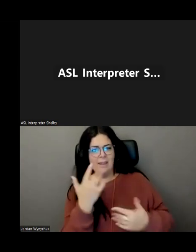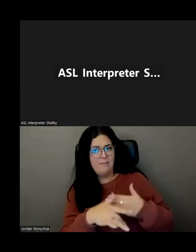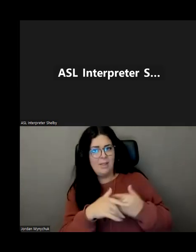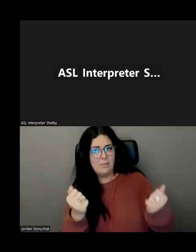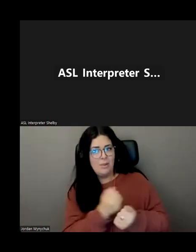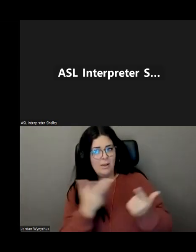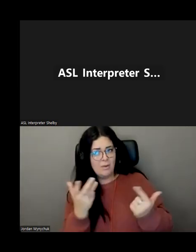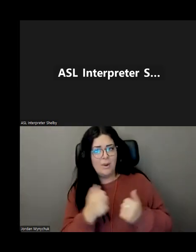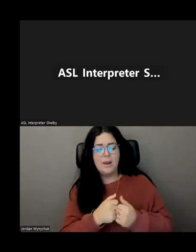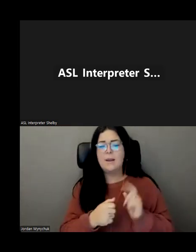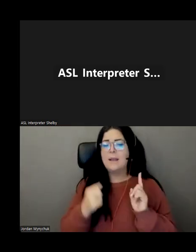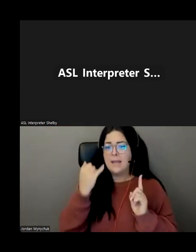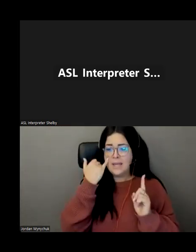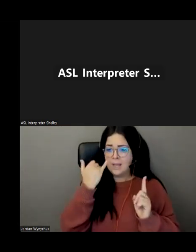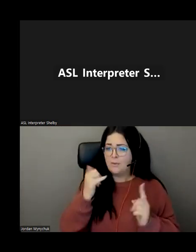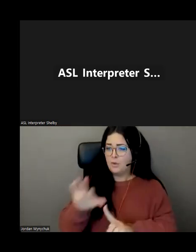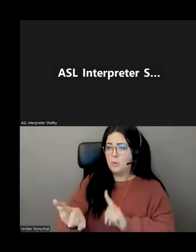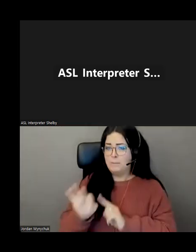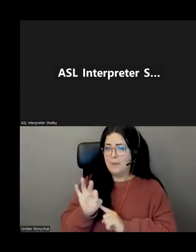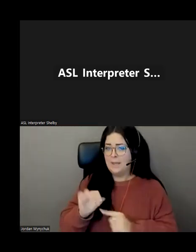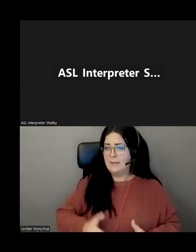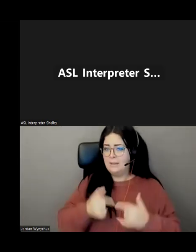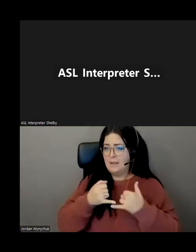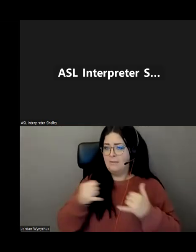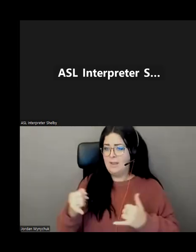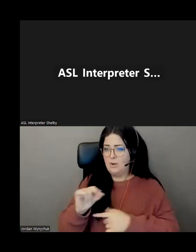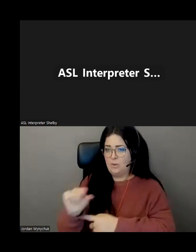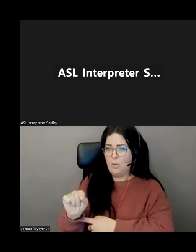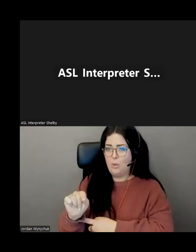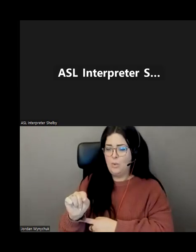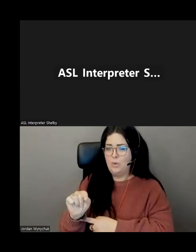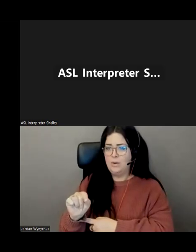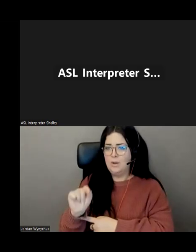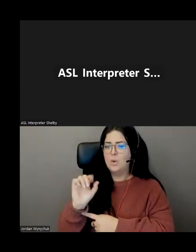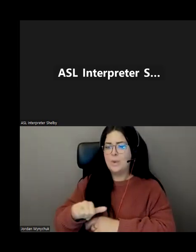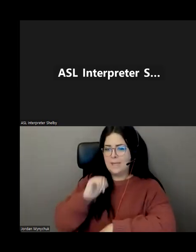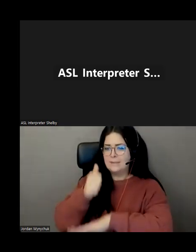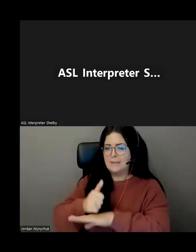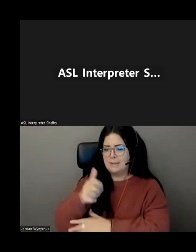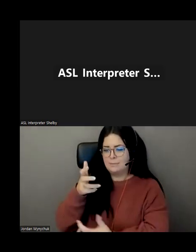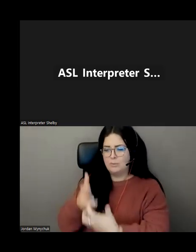you should uh it should be an area with with good cellular service in order for it to to work properly